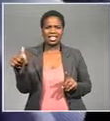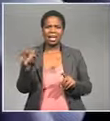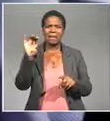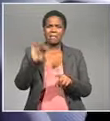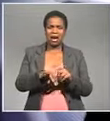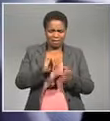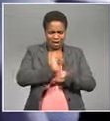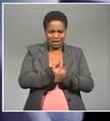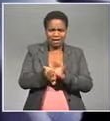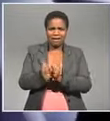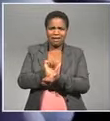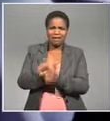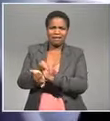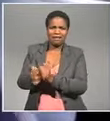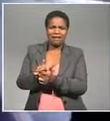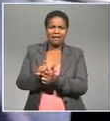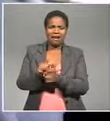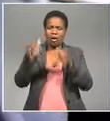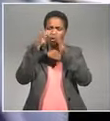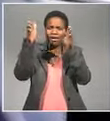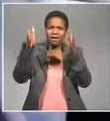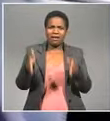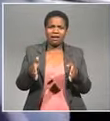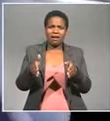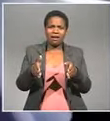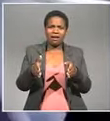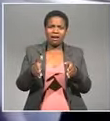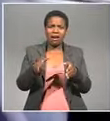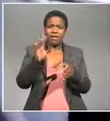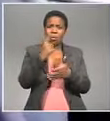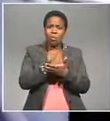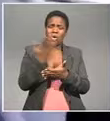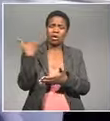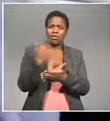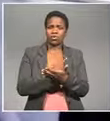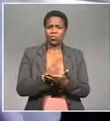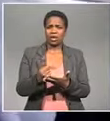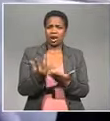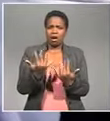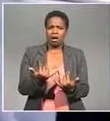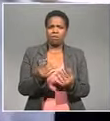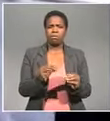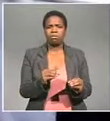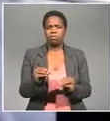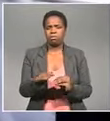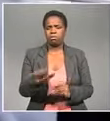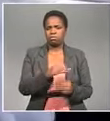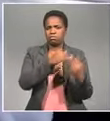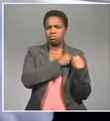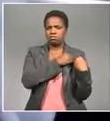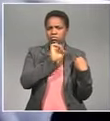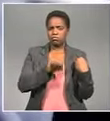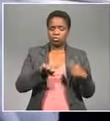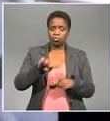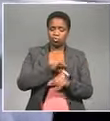chained and tied up in a container outside Worcester last week they've now been moved to a place of safety the